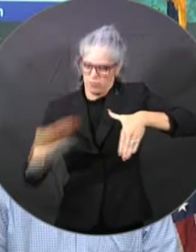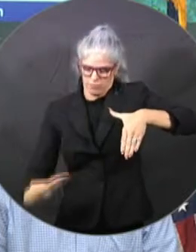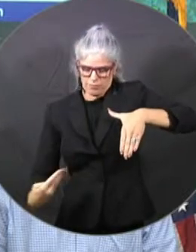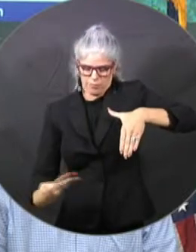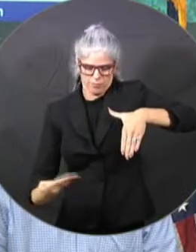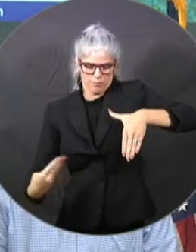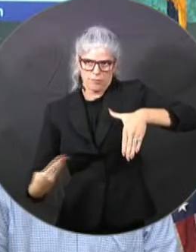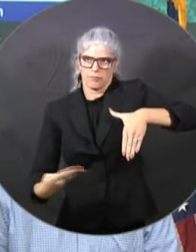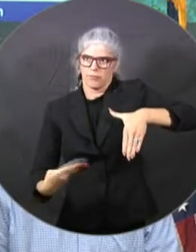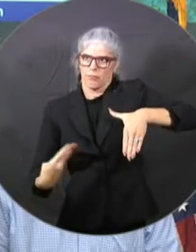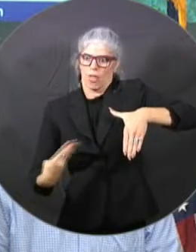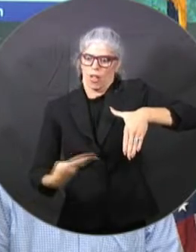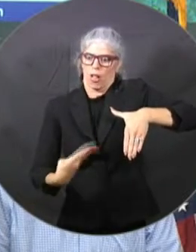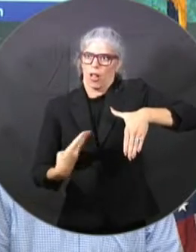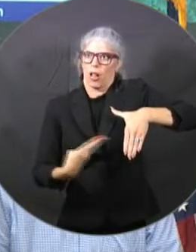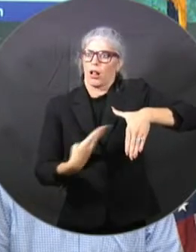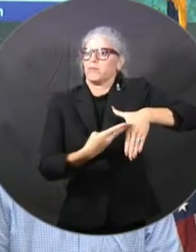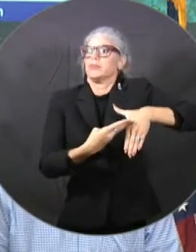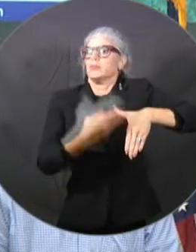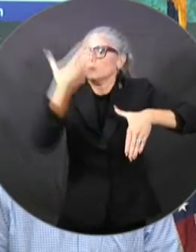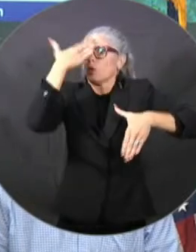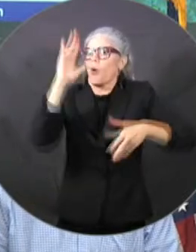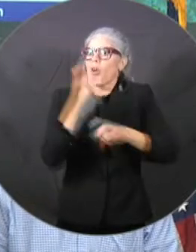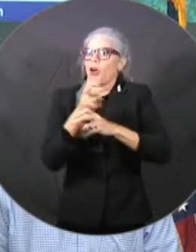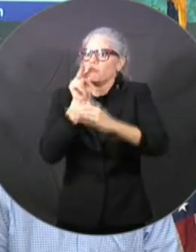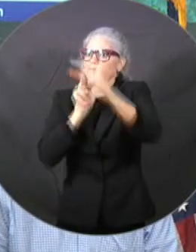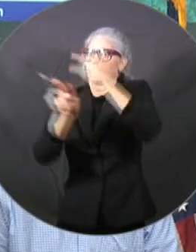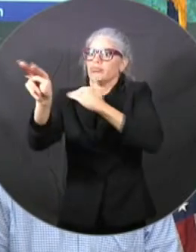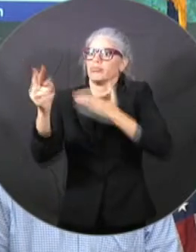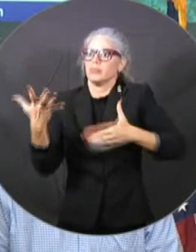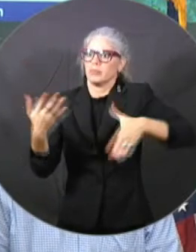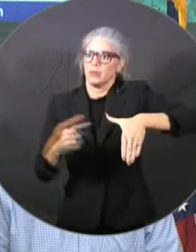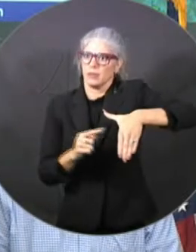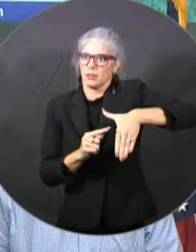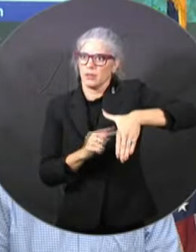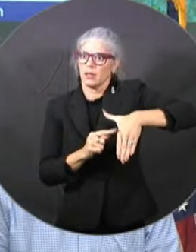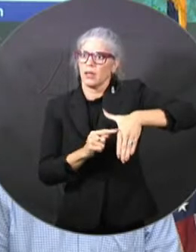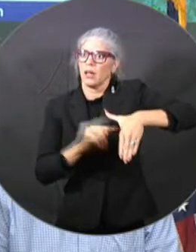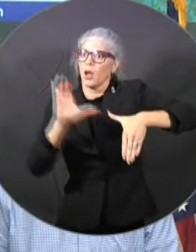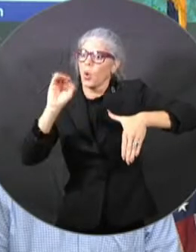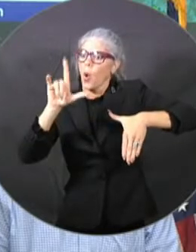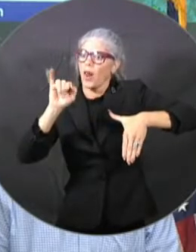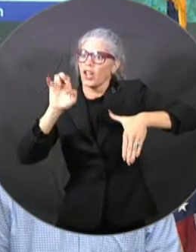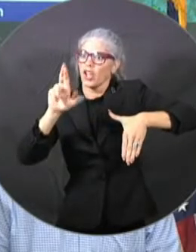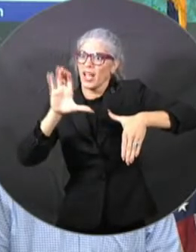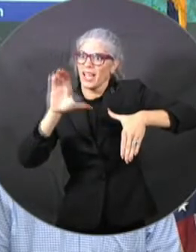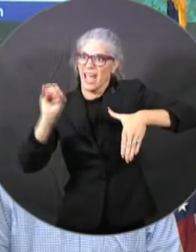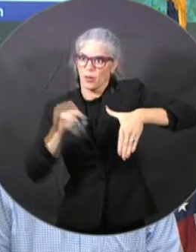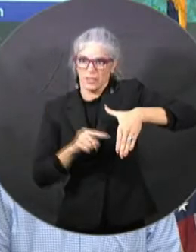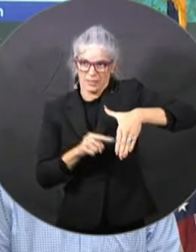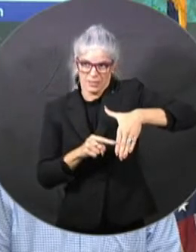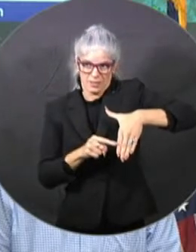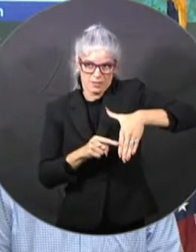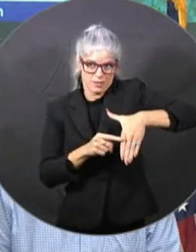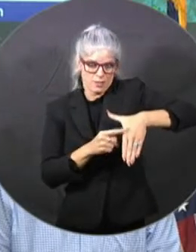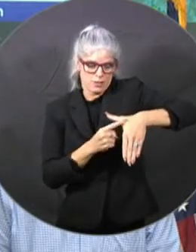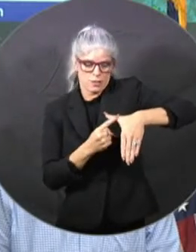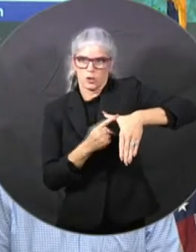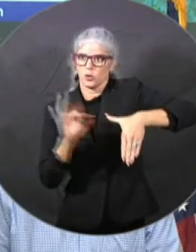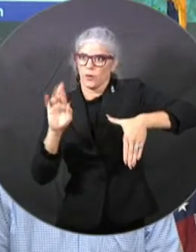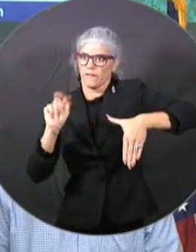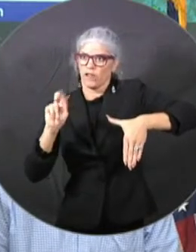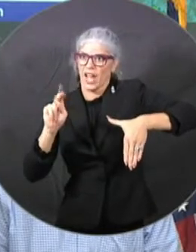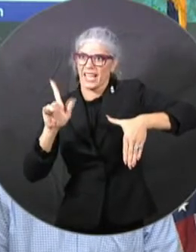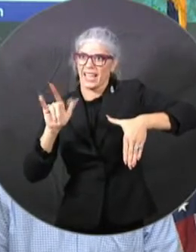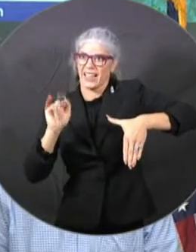you're looking at really from Collier all the way up to Franklin. It is possible. I mean, if it wobbled west, then Collier would